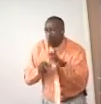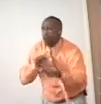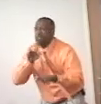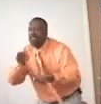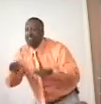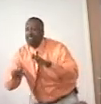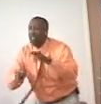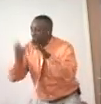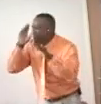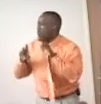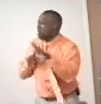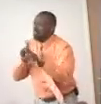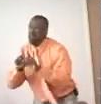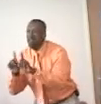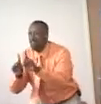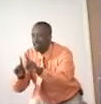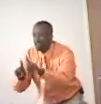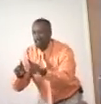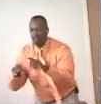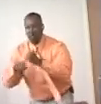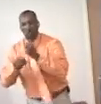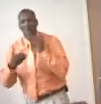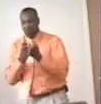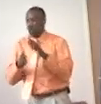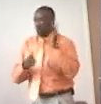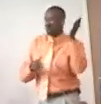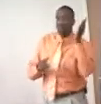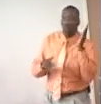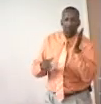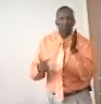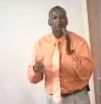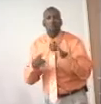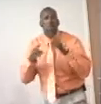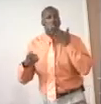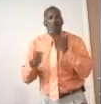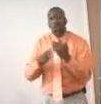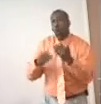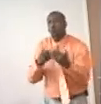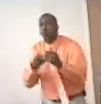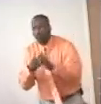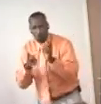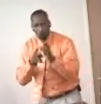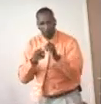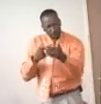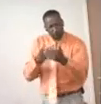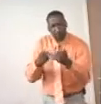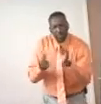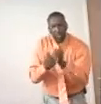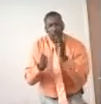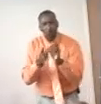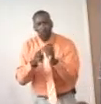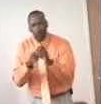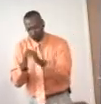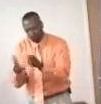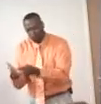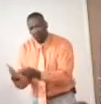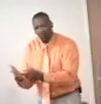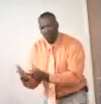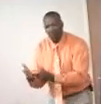take one step, he'll take, you know, all that kind of, they making scriptures up and all that, but it's close to the word. It's close. It's close.